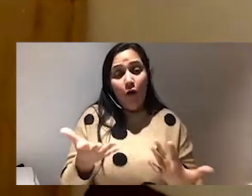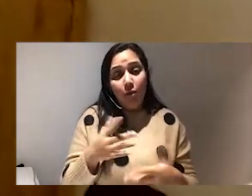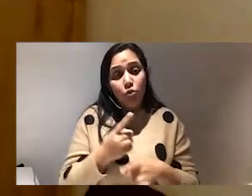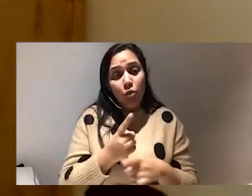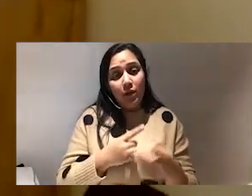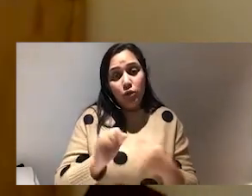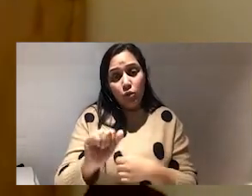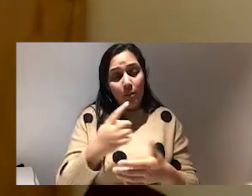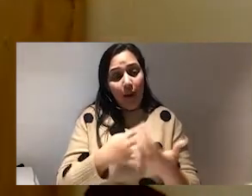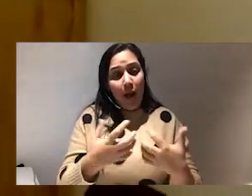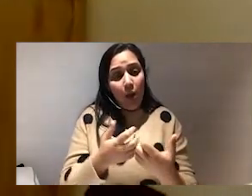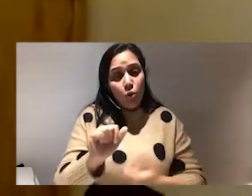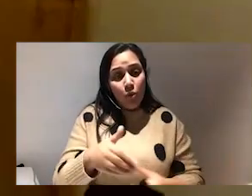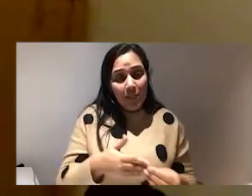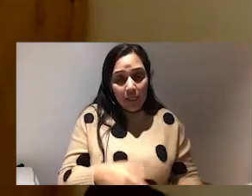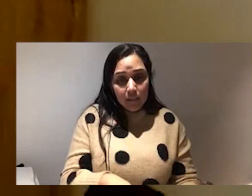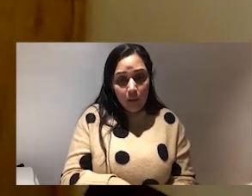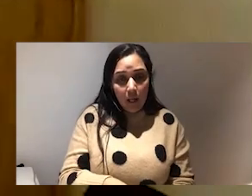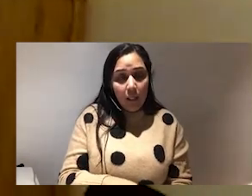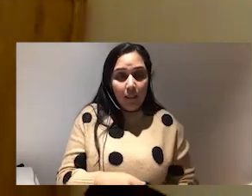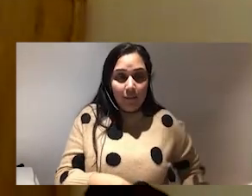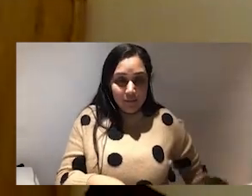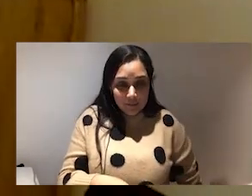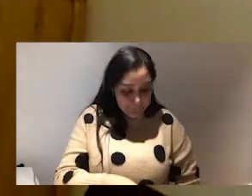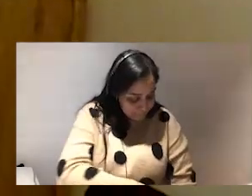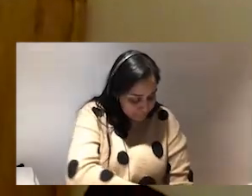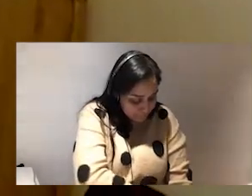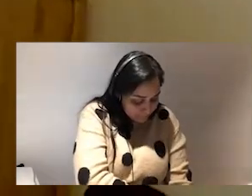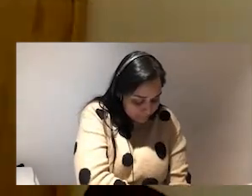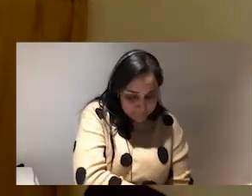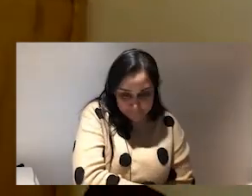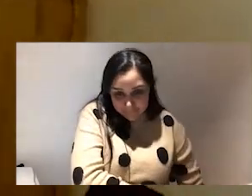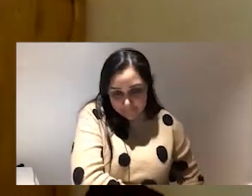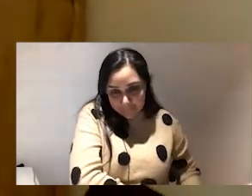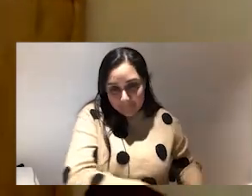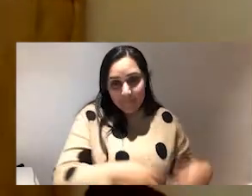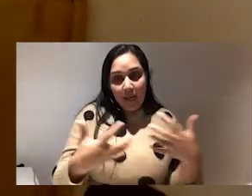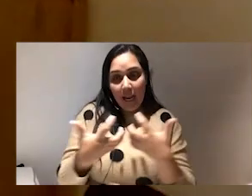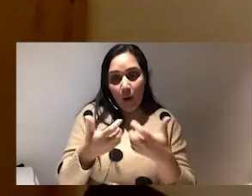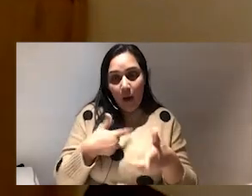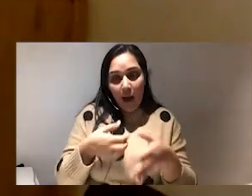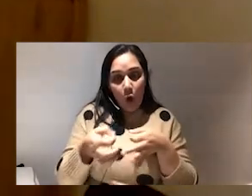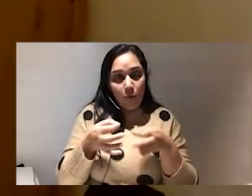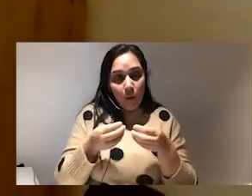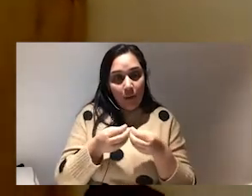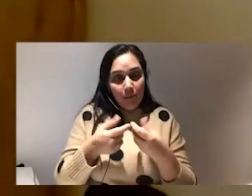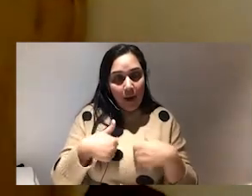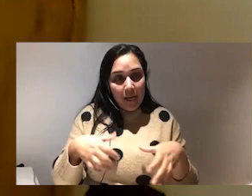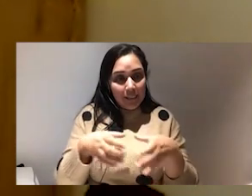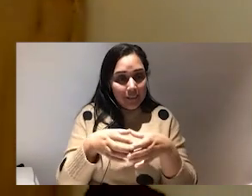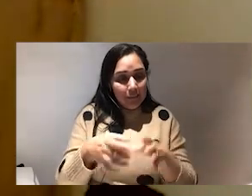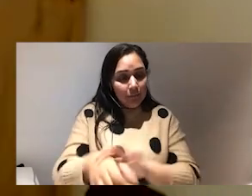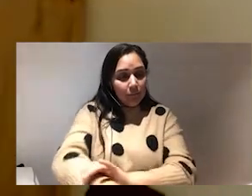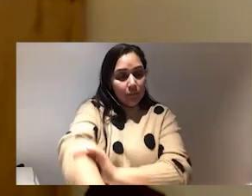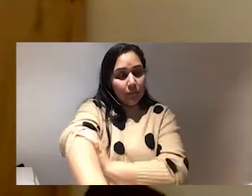lead as well trying to make sure that doesn't come into how I lead the organization and how I operate with my team um and it's so